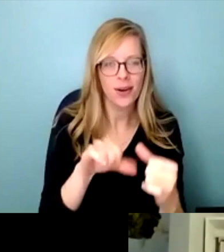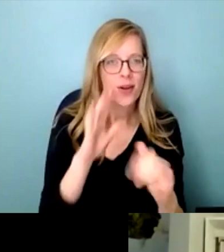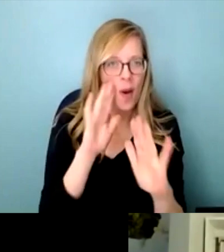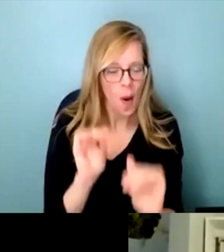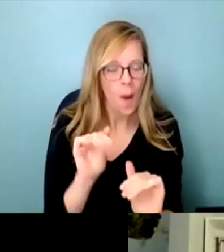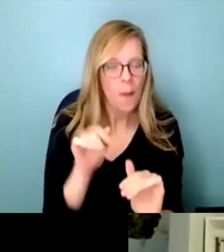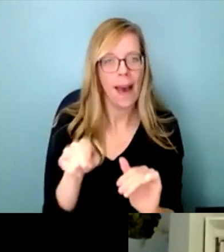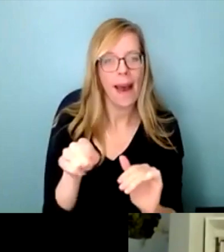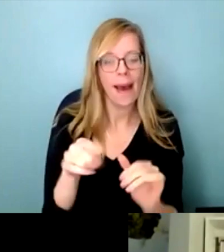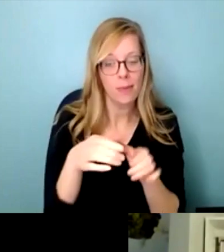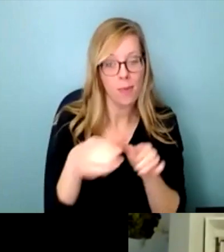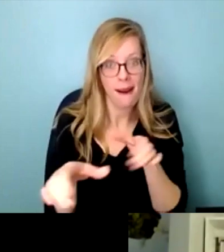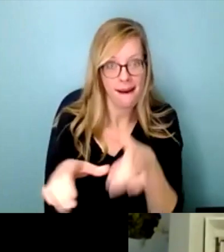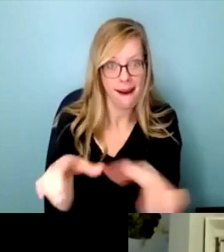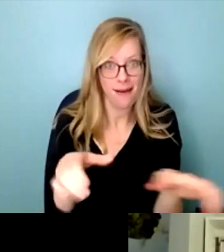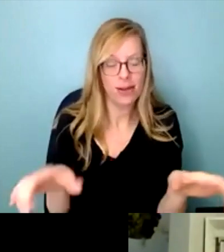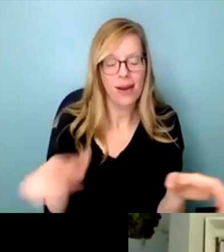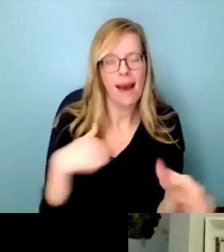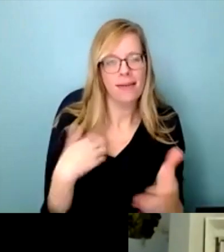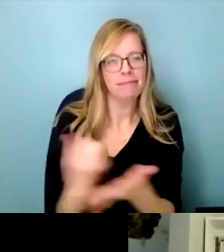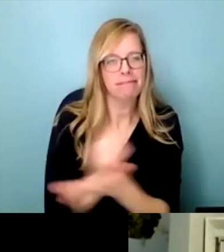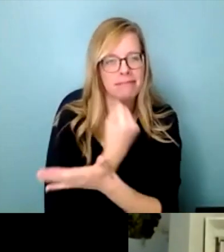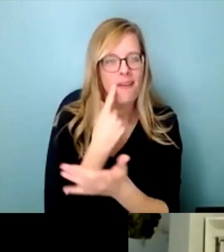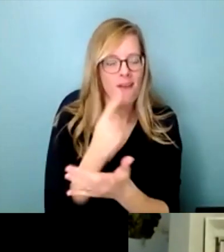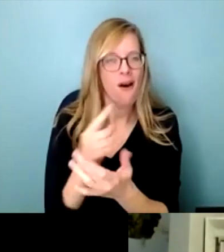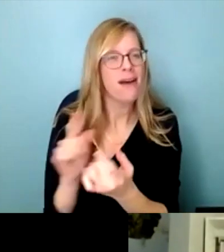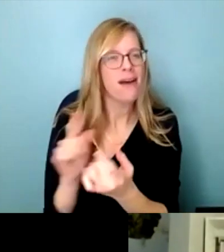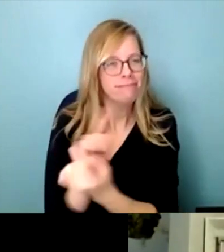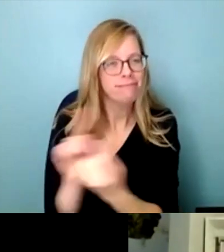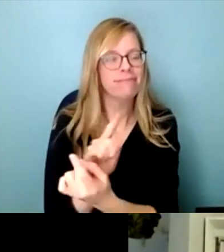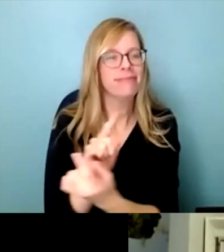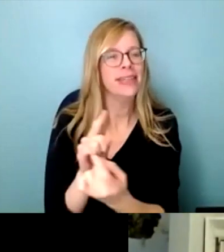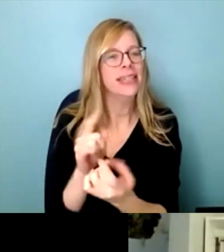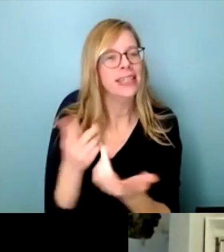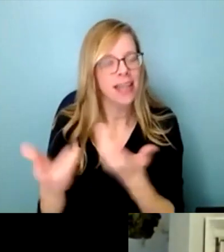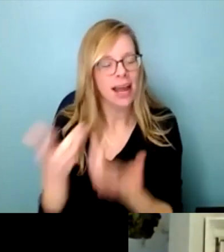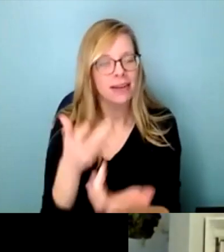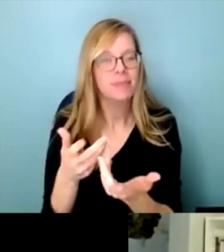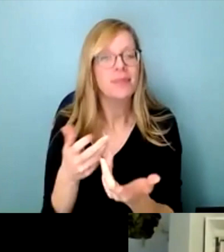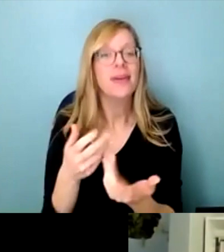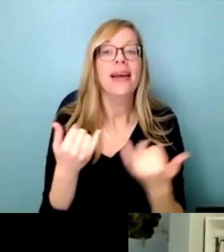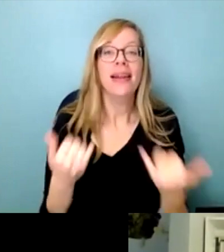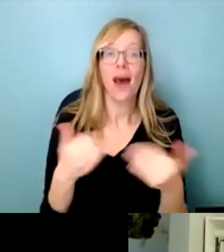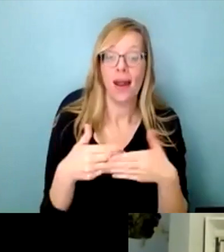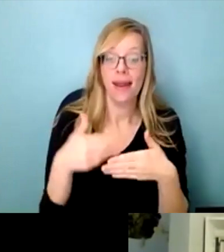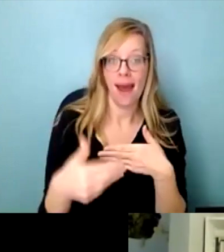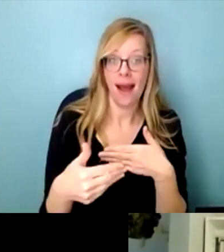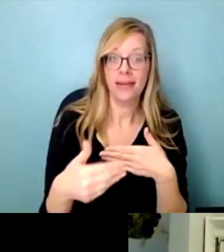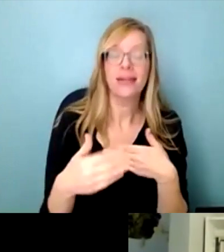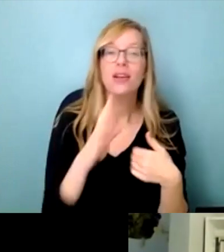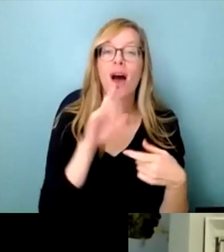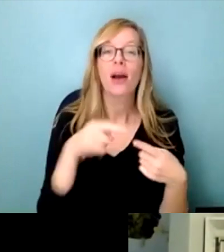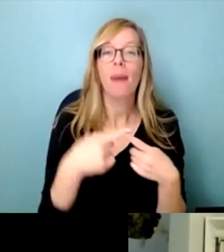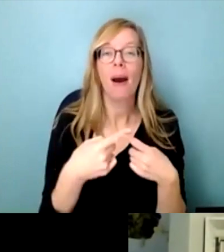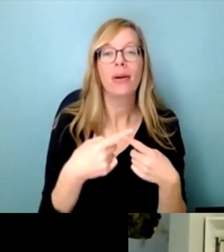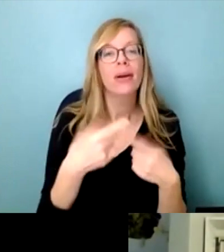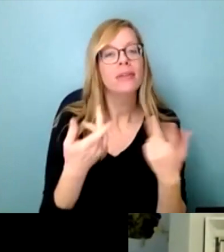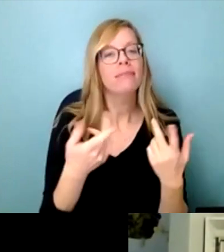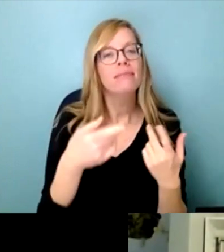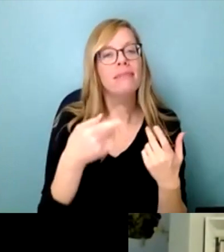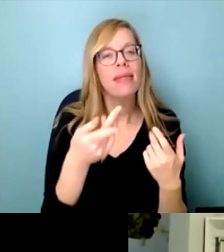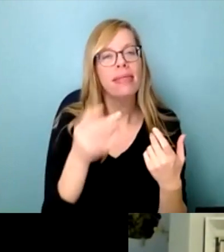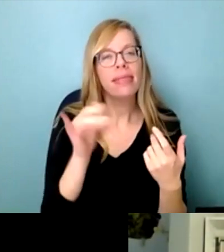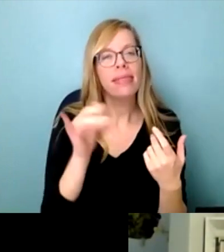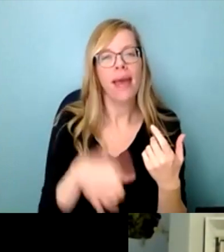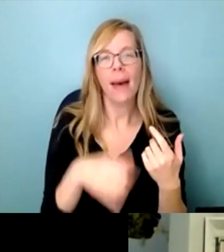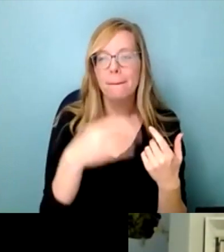I'm going to talk a little bit next about public policy. Why should we care? Um, and then I'll put the slideshow back up, uh, to get back into